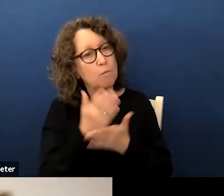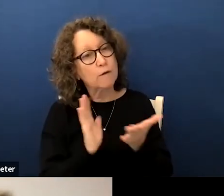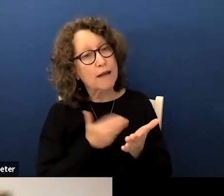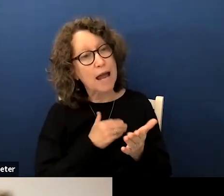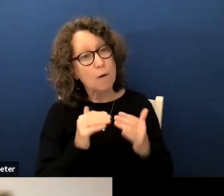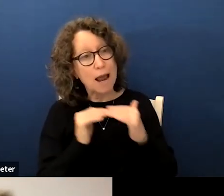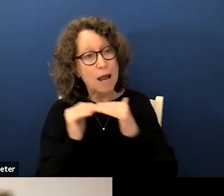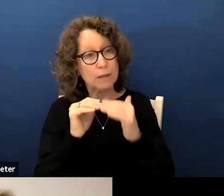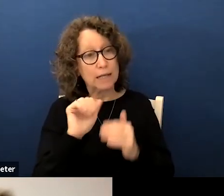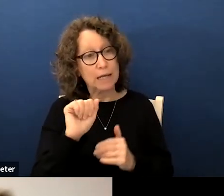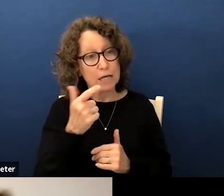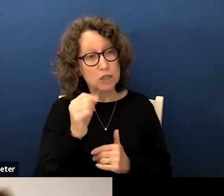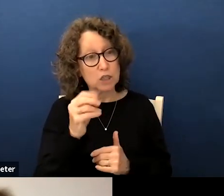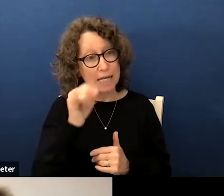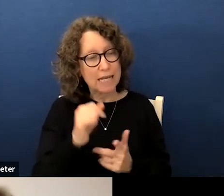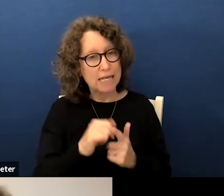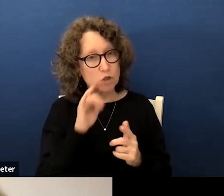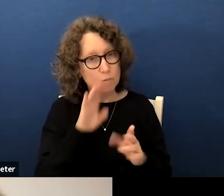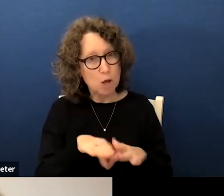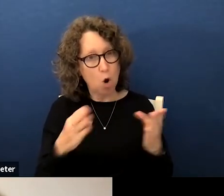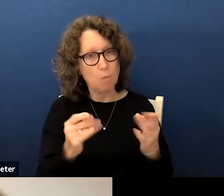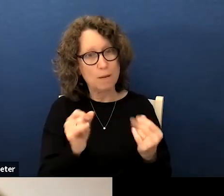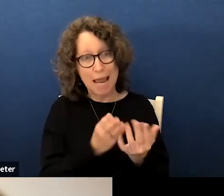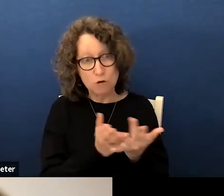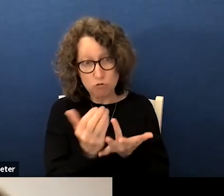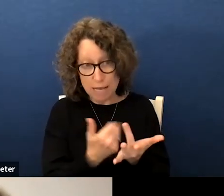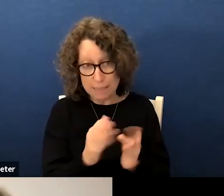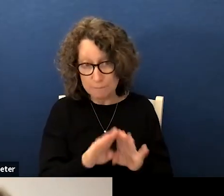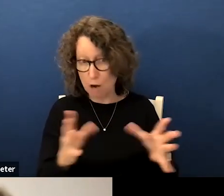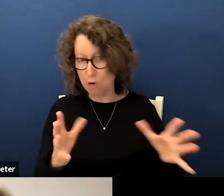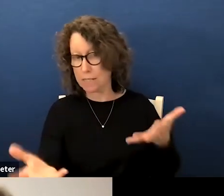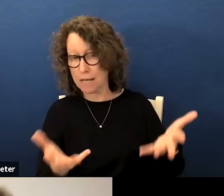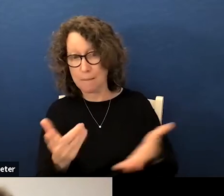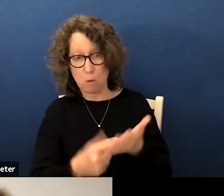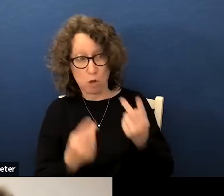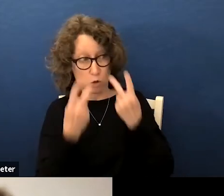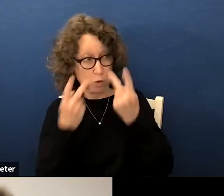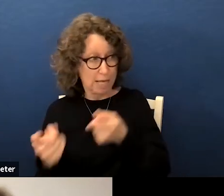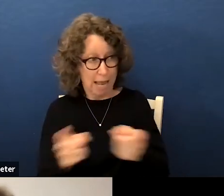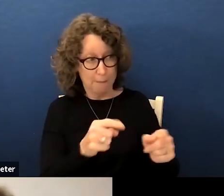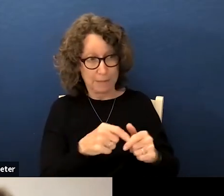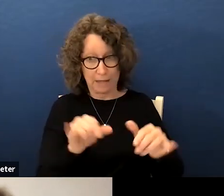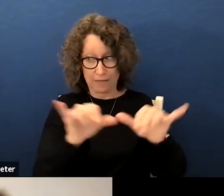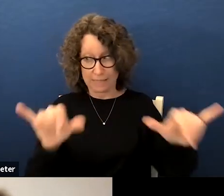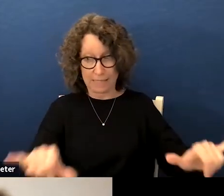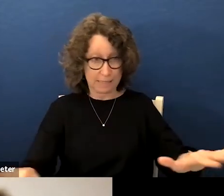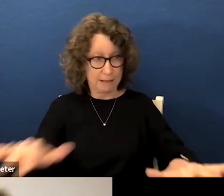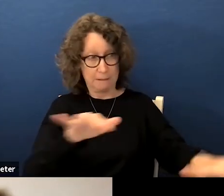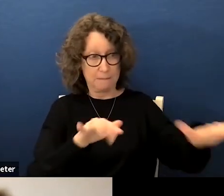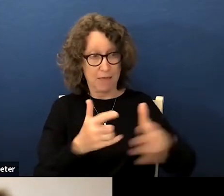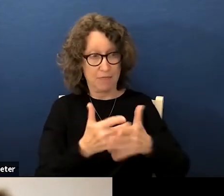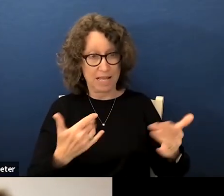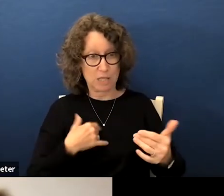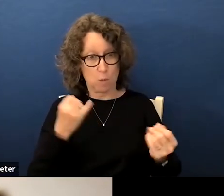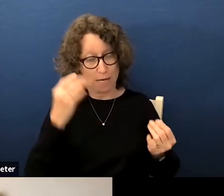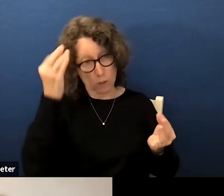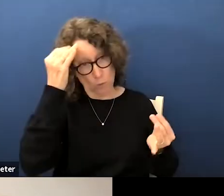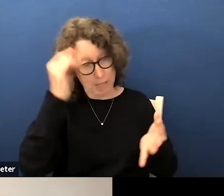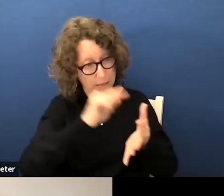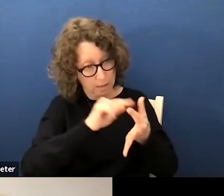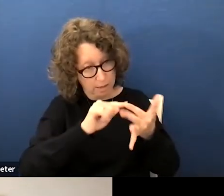equity agenda is to be open and transparent about what we see happening in the system and the things that we need to consider